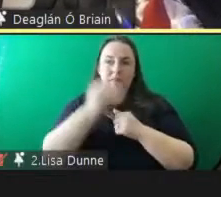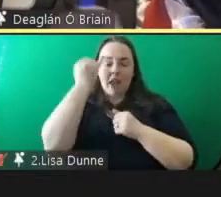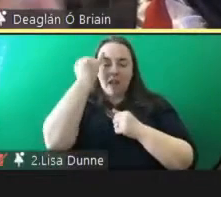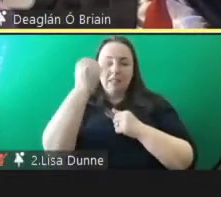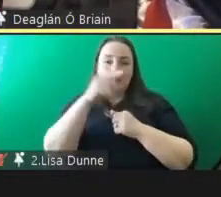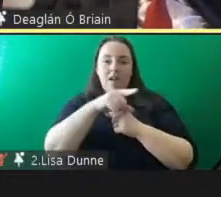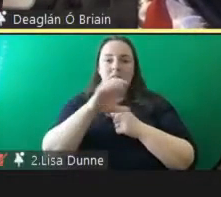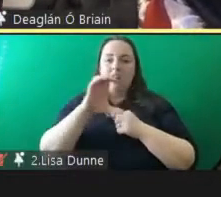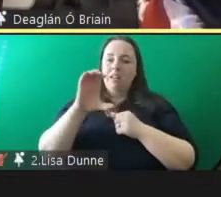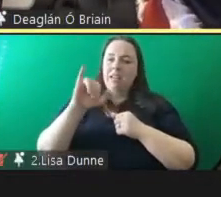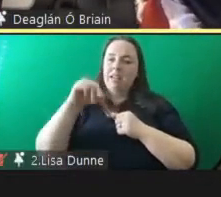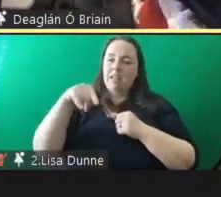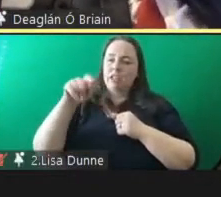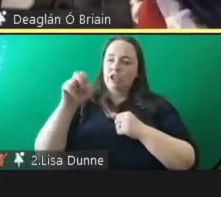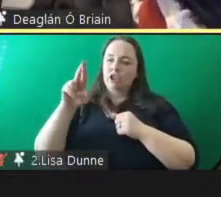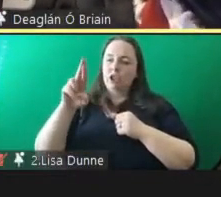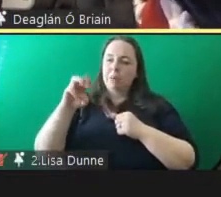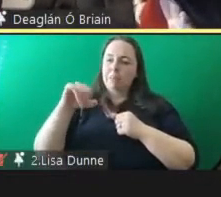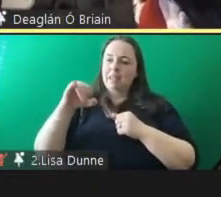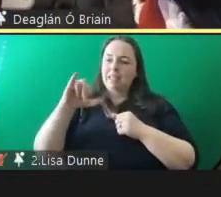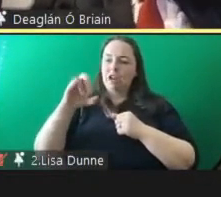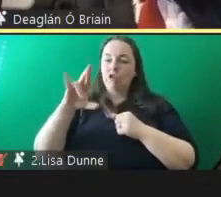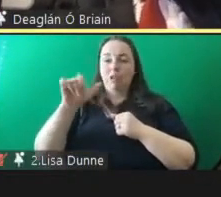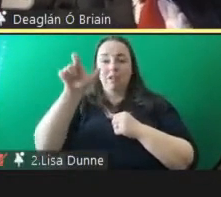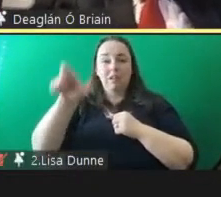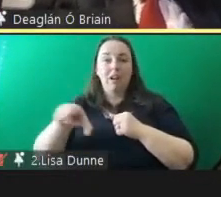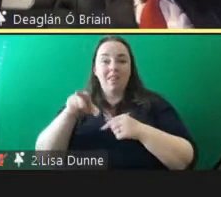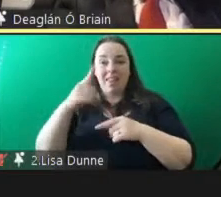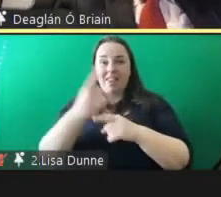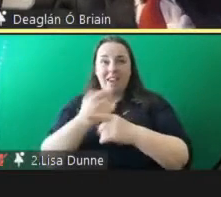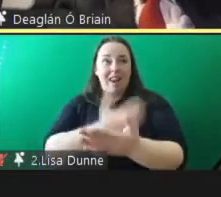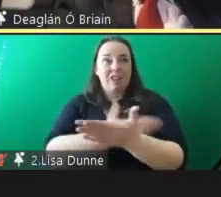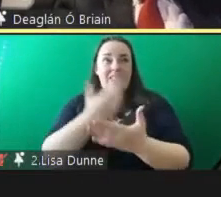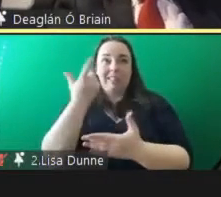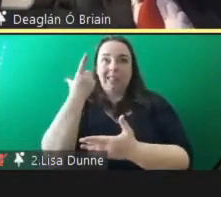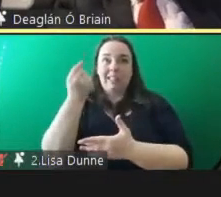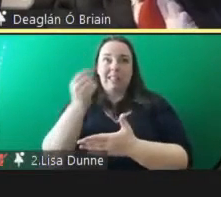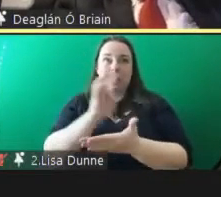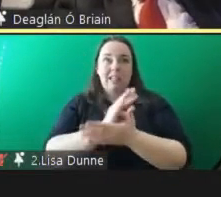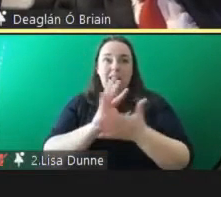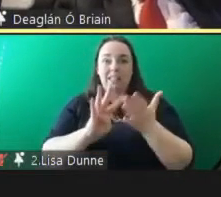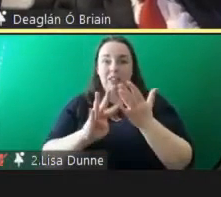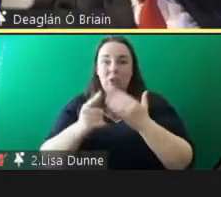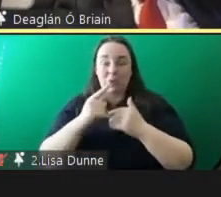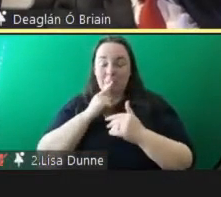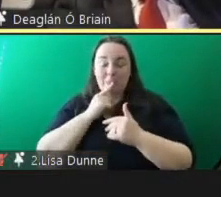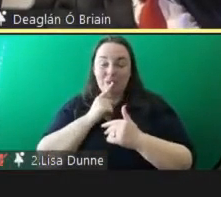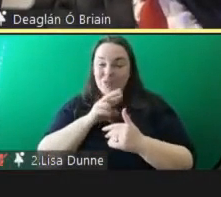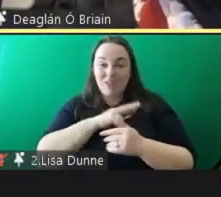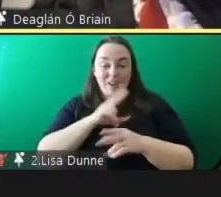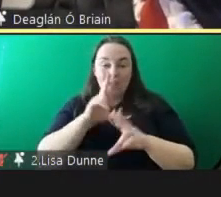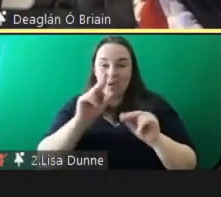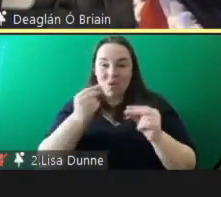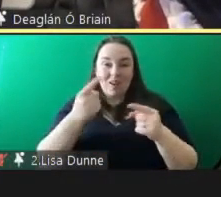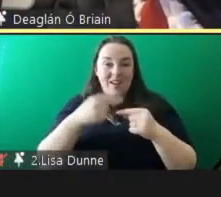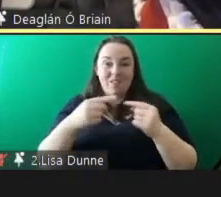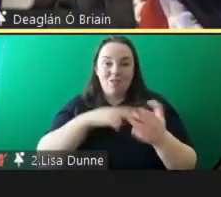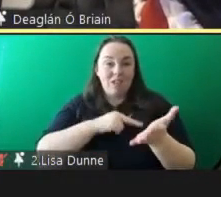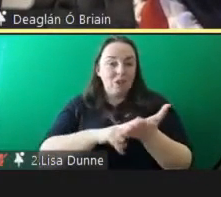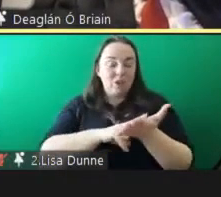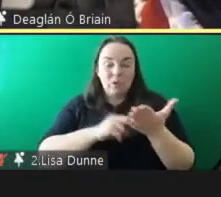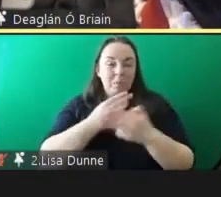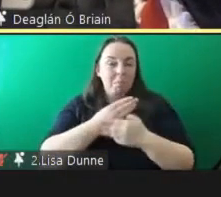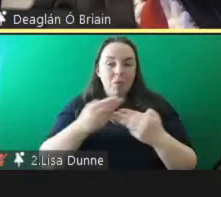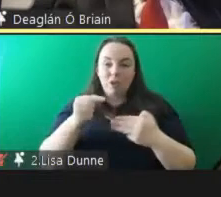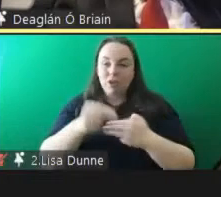exists in our legislation since 1992 although it hasn't been really activated to any great extent uh and and